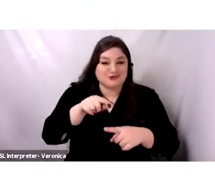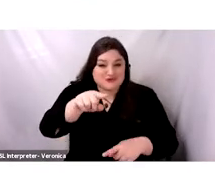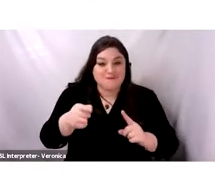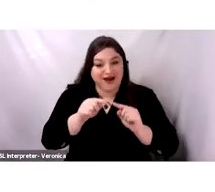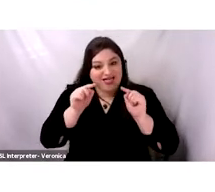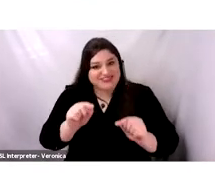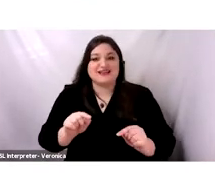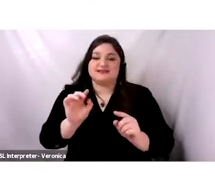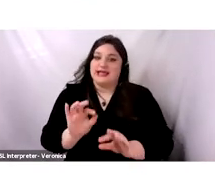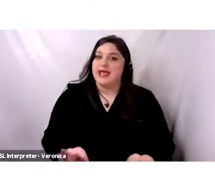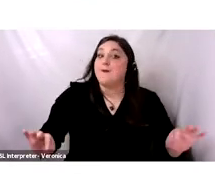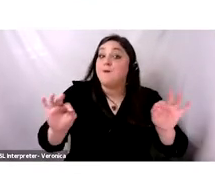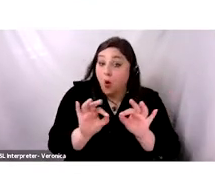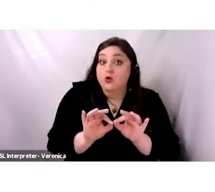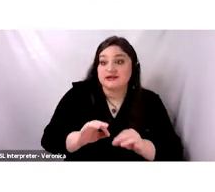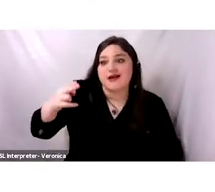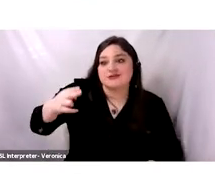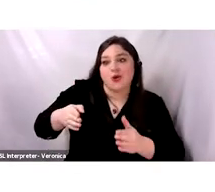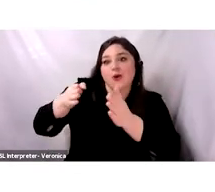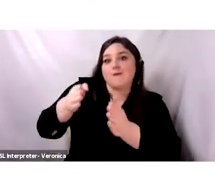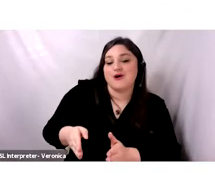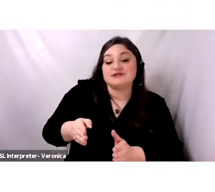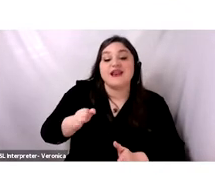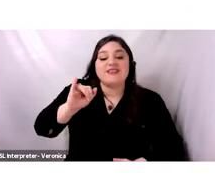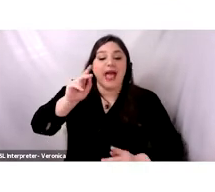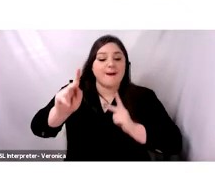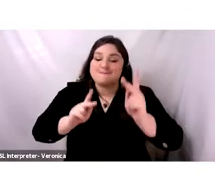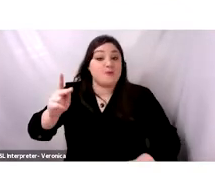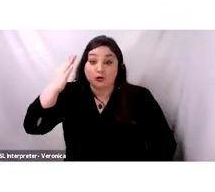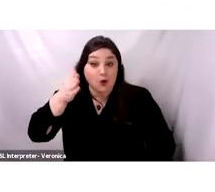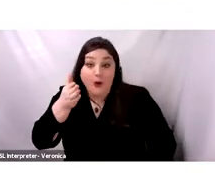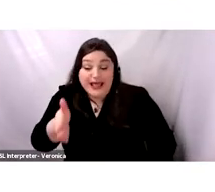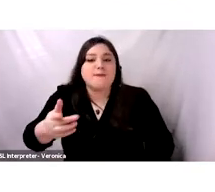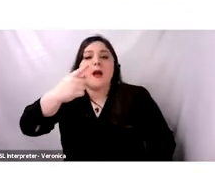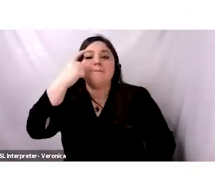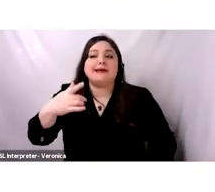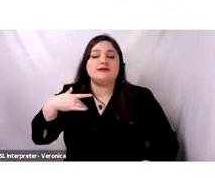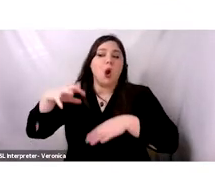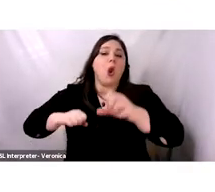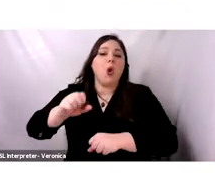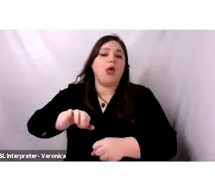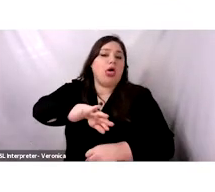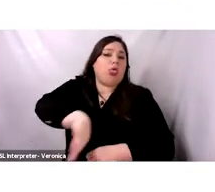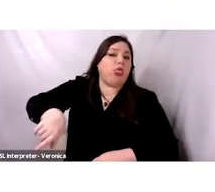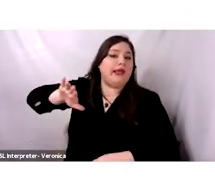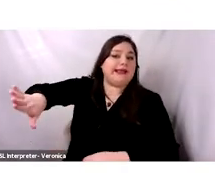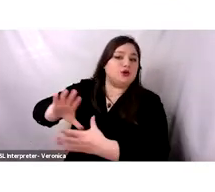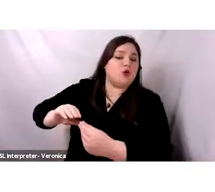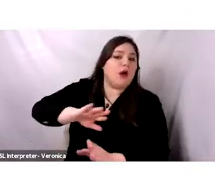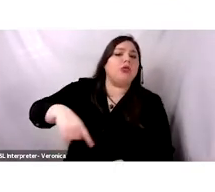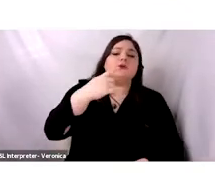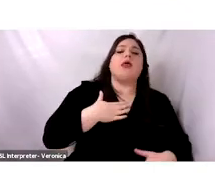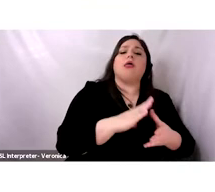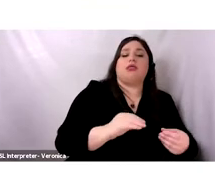important historical figure, unknown because of colonial narratives and Euro-centric history. history, and he fits